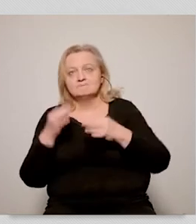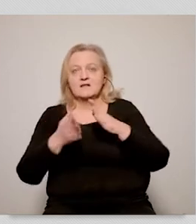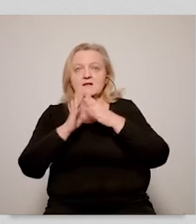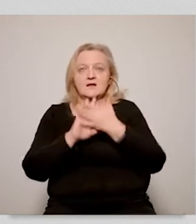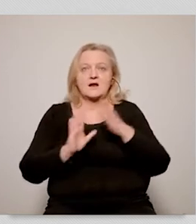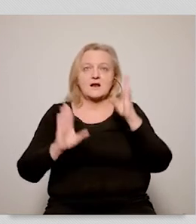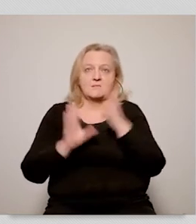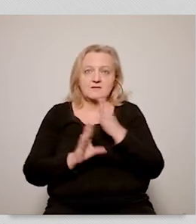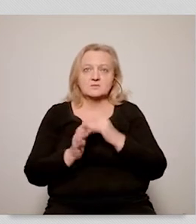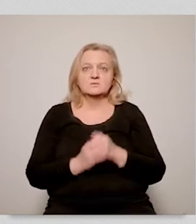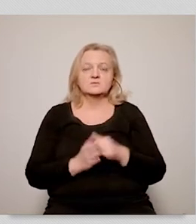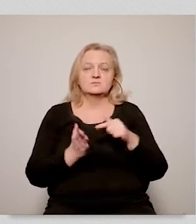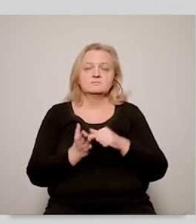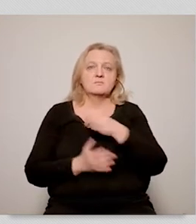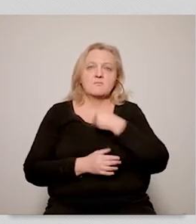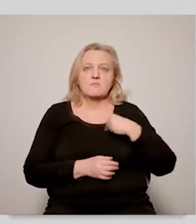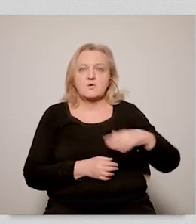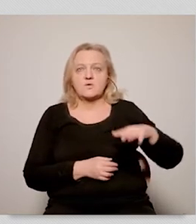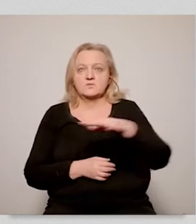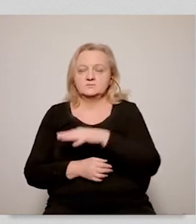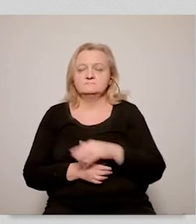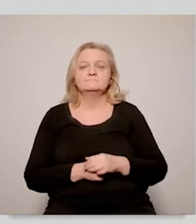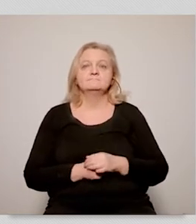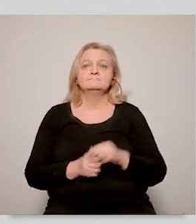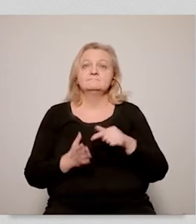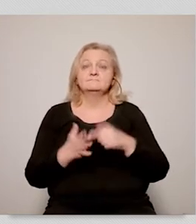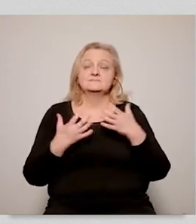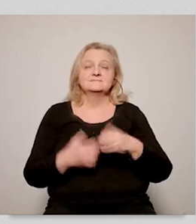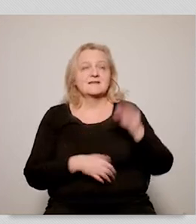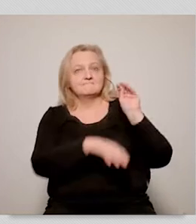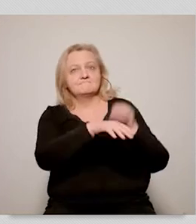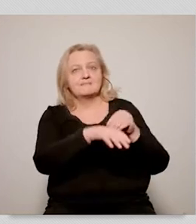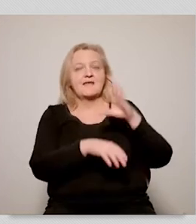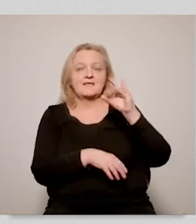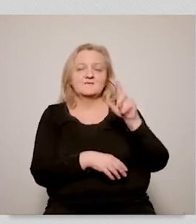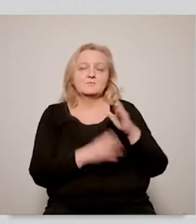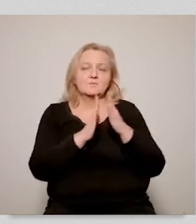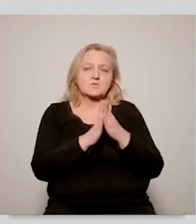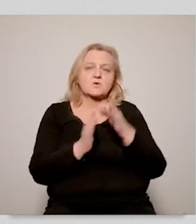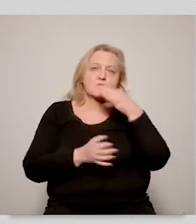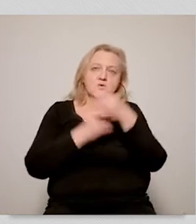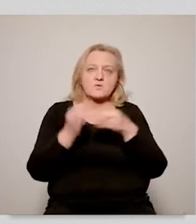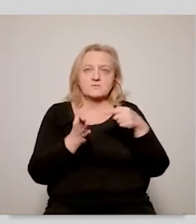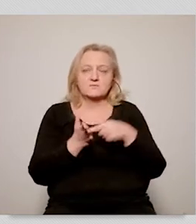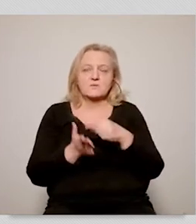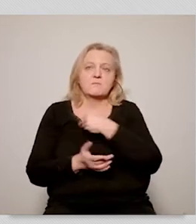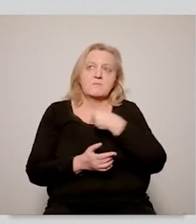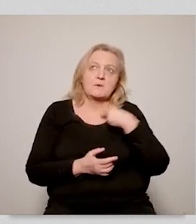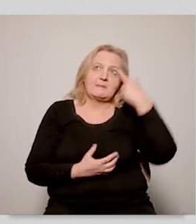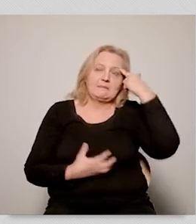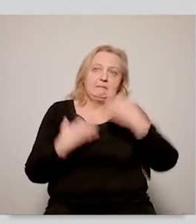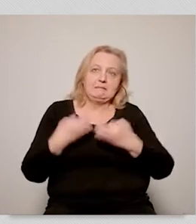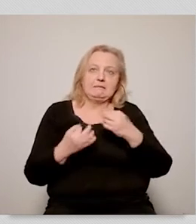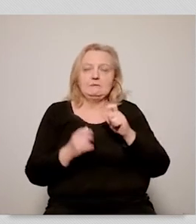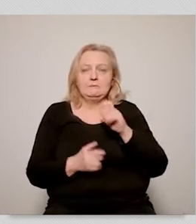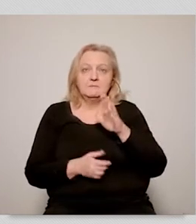so-called eco-Poland. So all this ecological transition in Poland. So Edwin, could you please describe